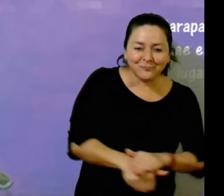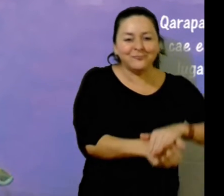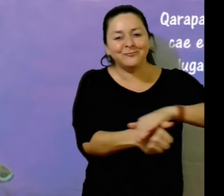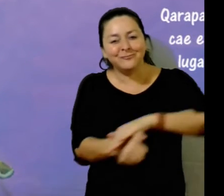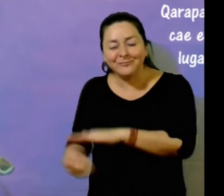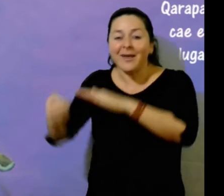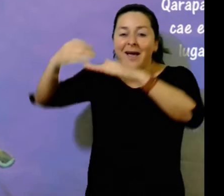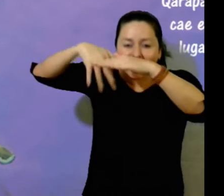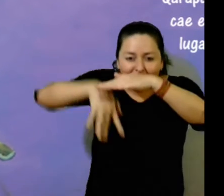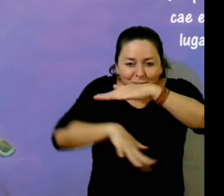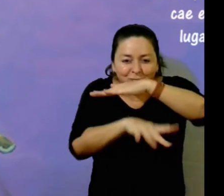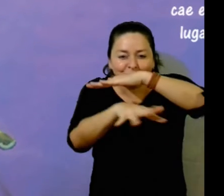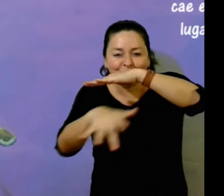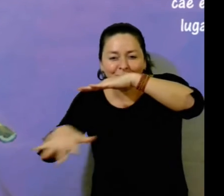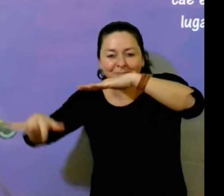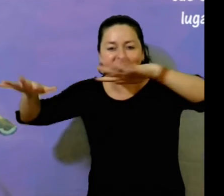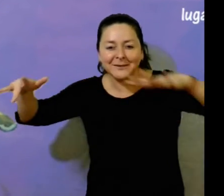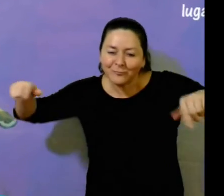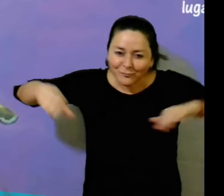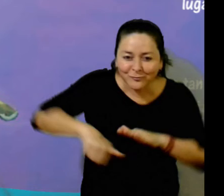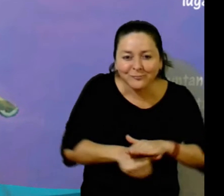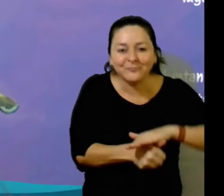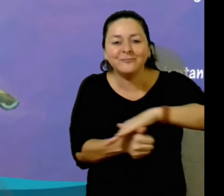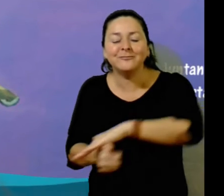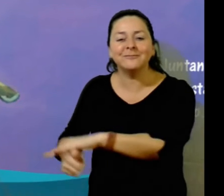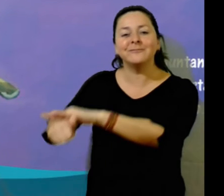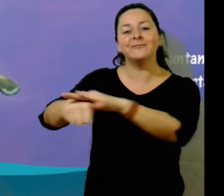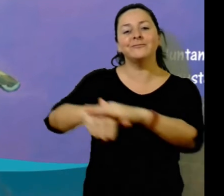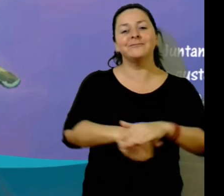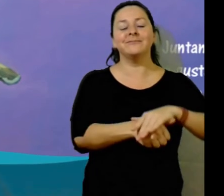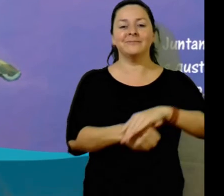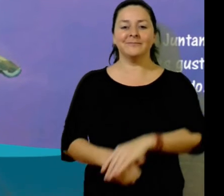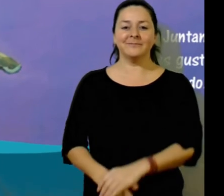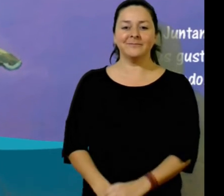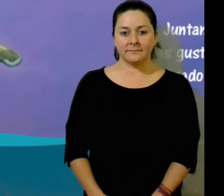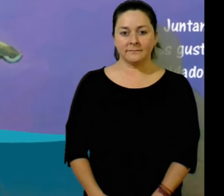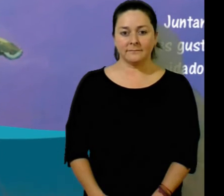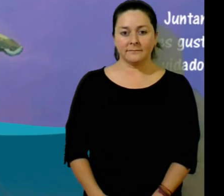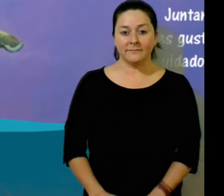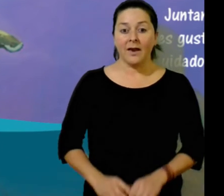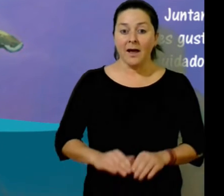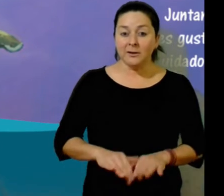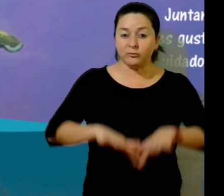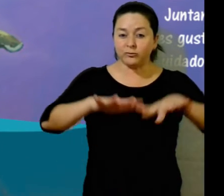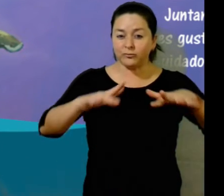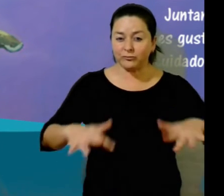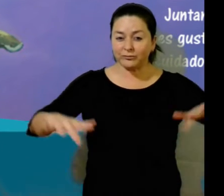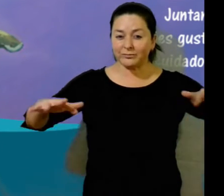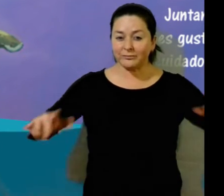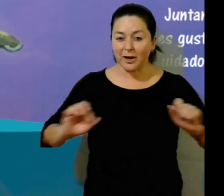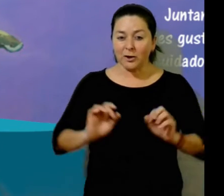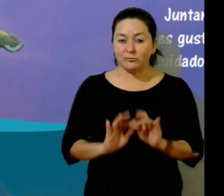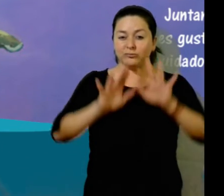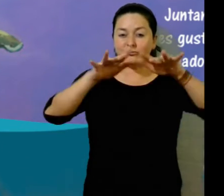Each turtle takes her own path, just like when they were young. Here, the sisters will separate once again to